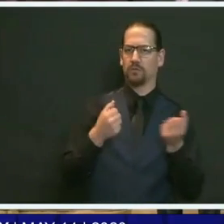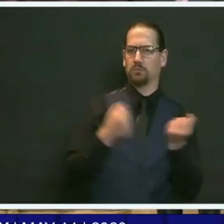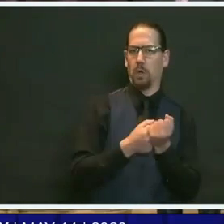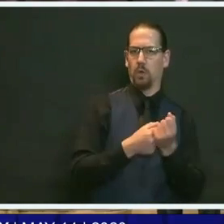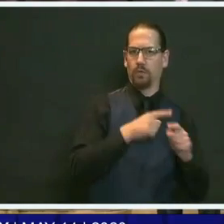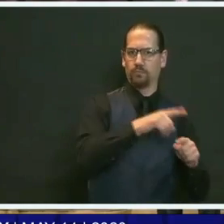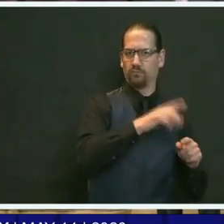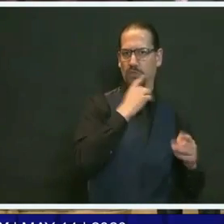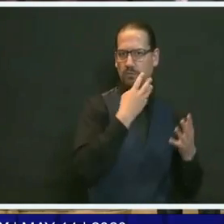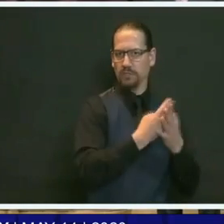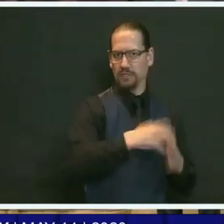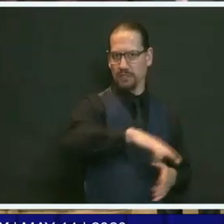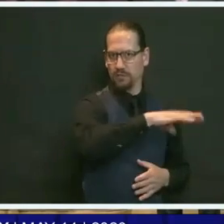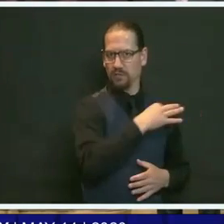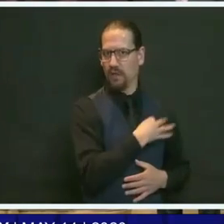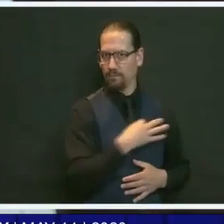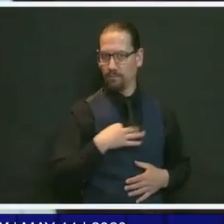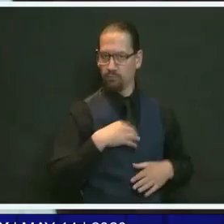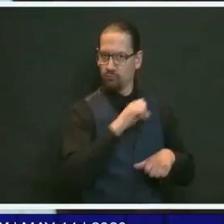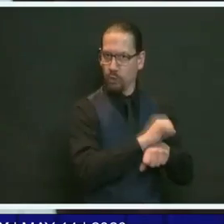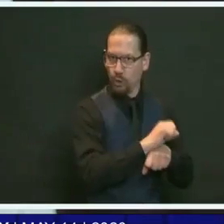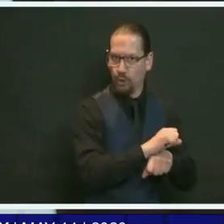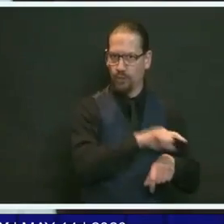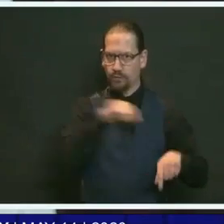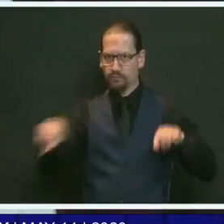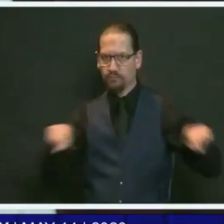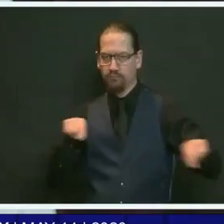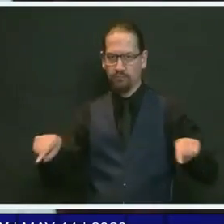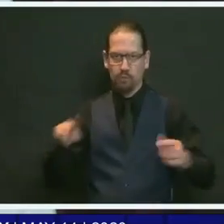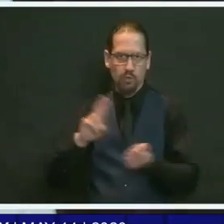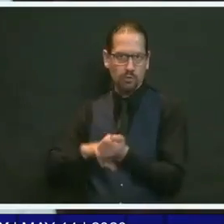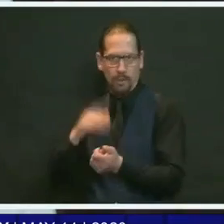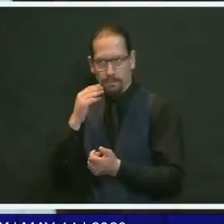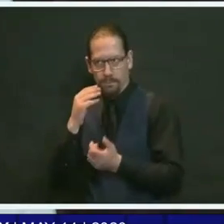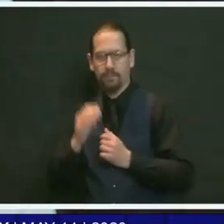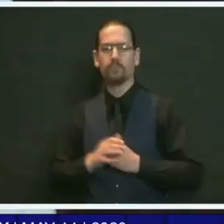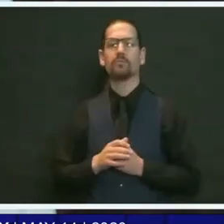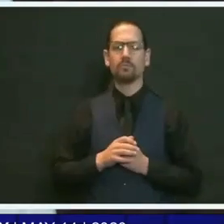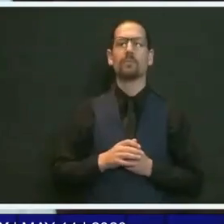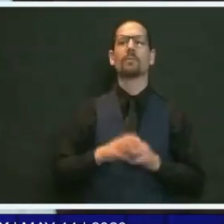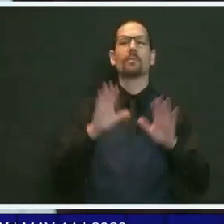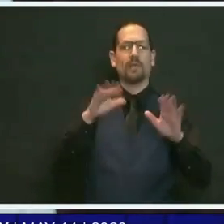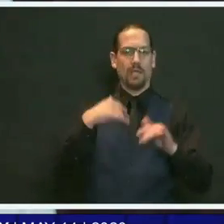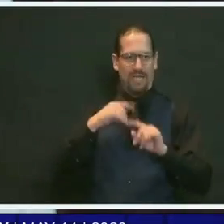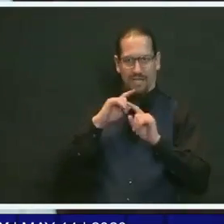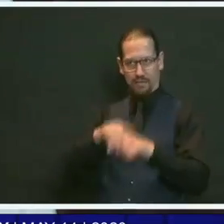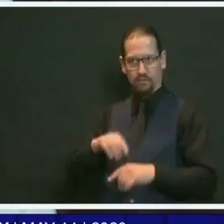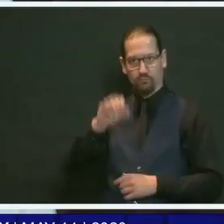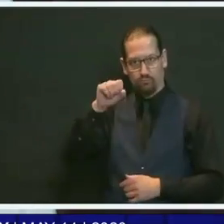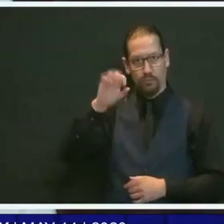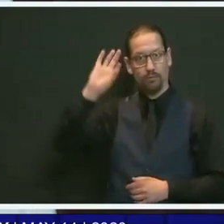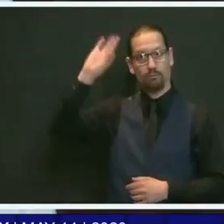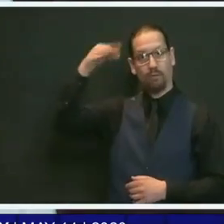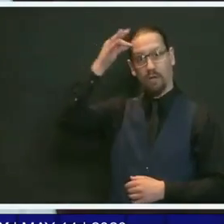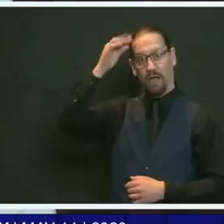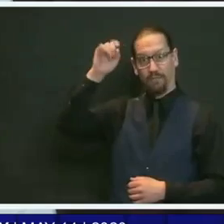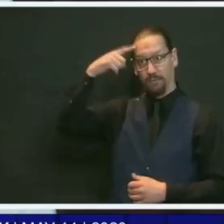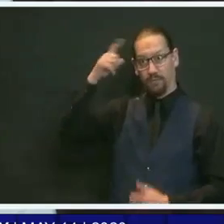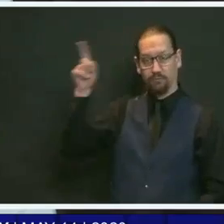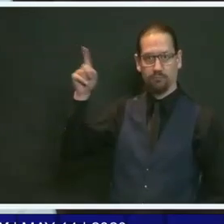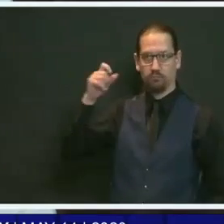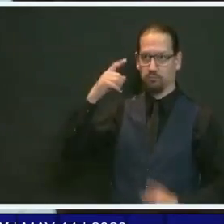medical staff there? While the federal government is the primary responsibility or responsible